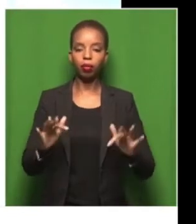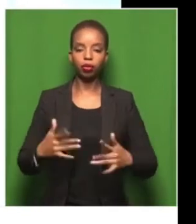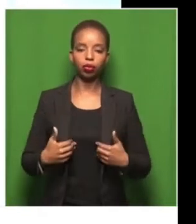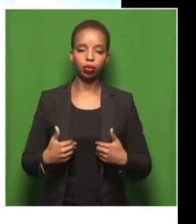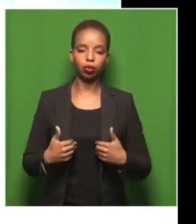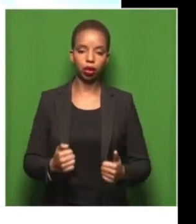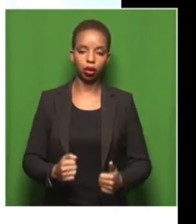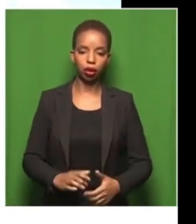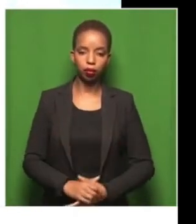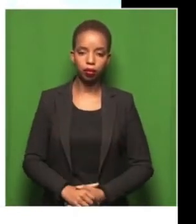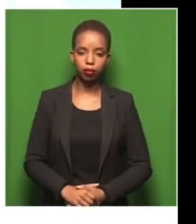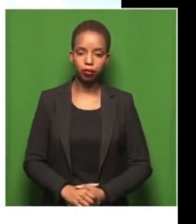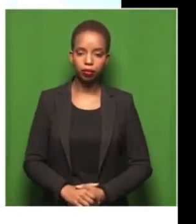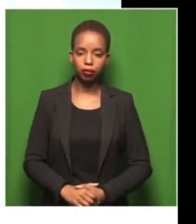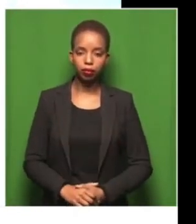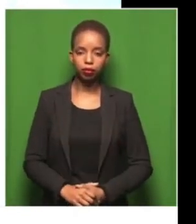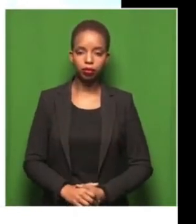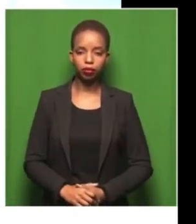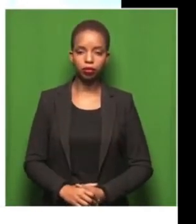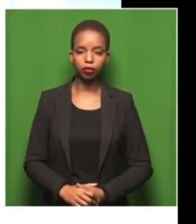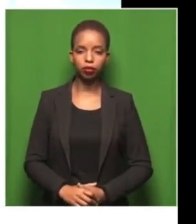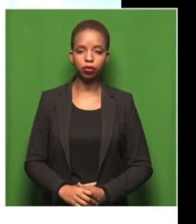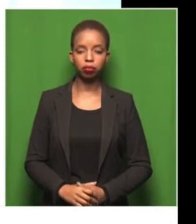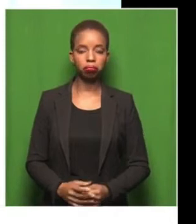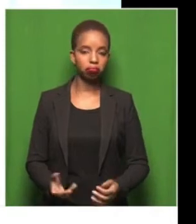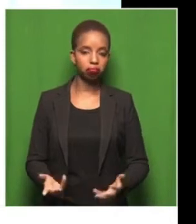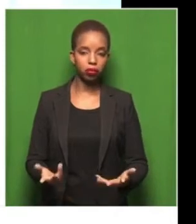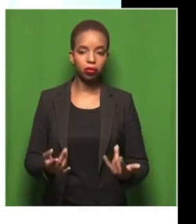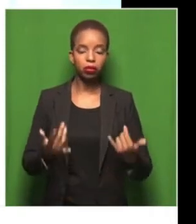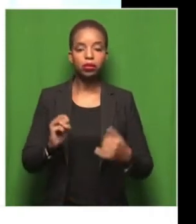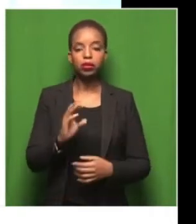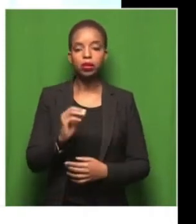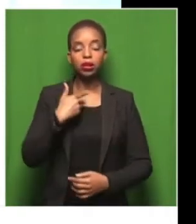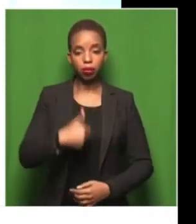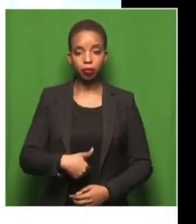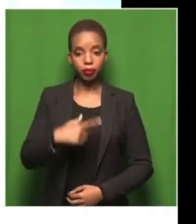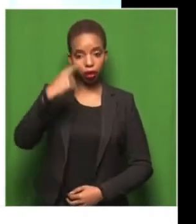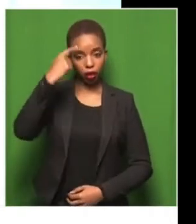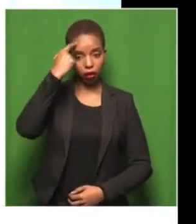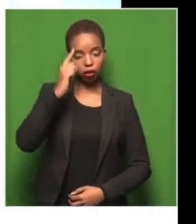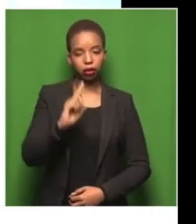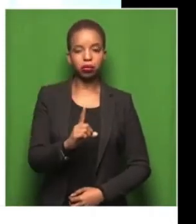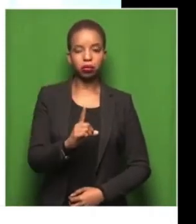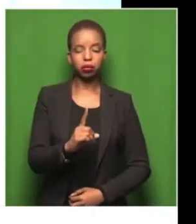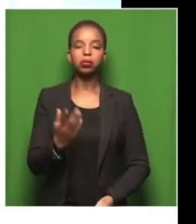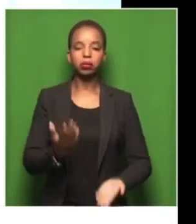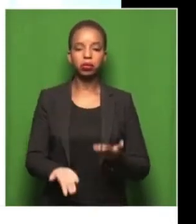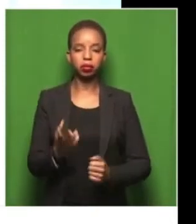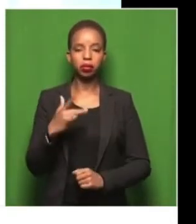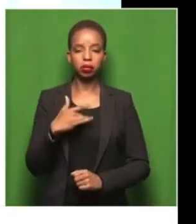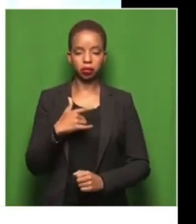better. And yeah, so I thought perhaps let me contact Rallin,